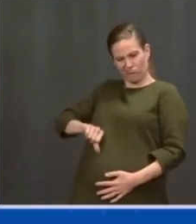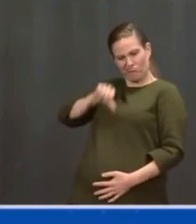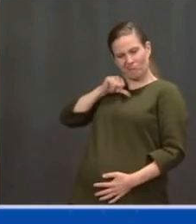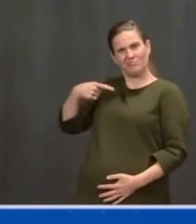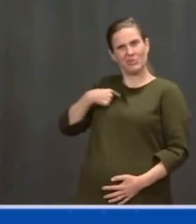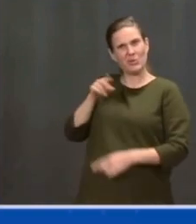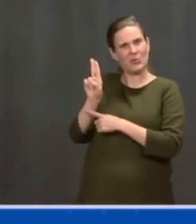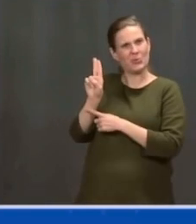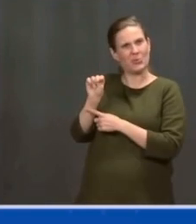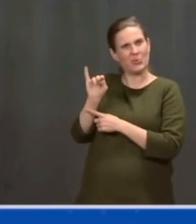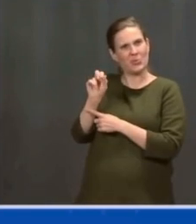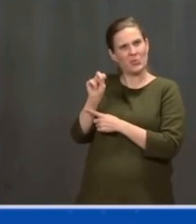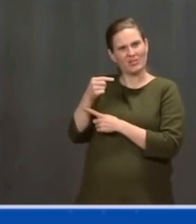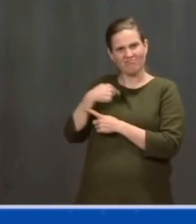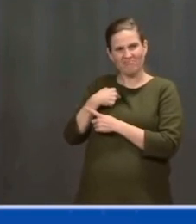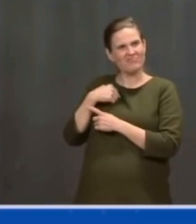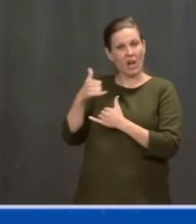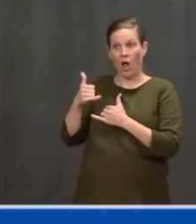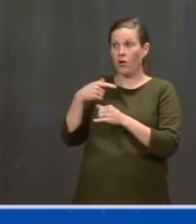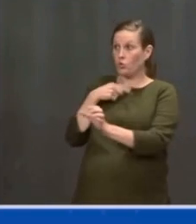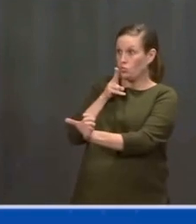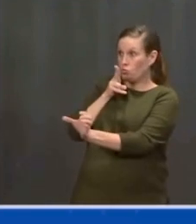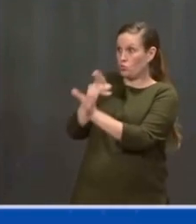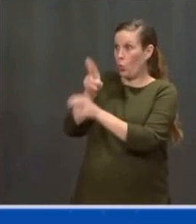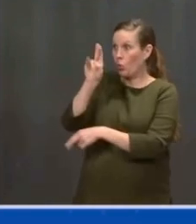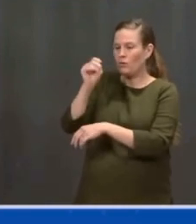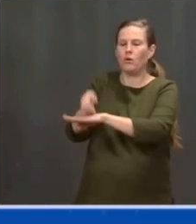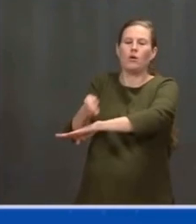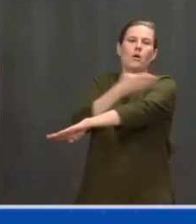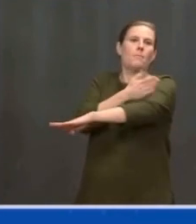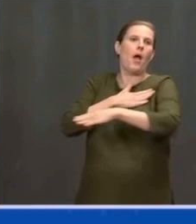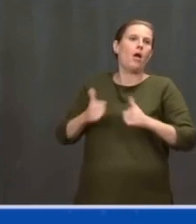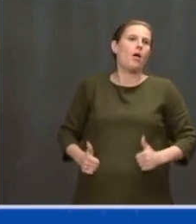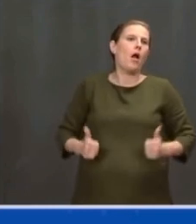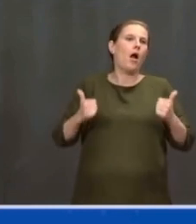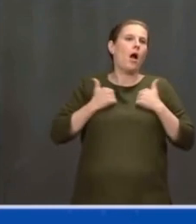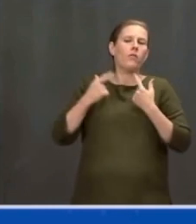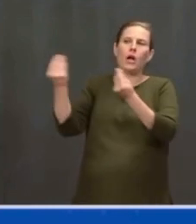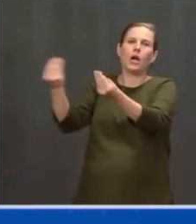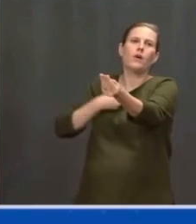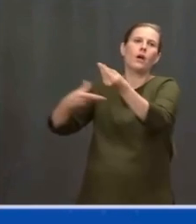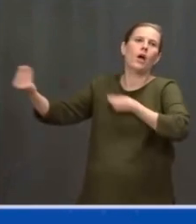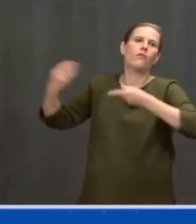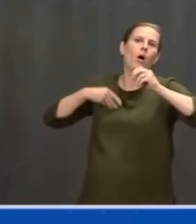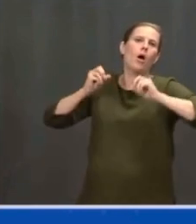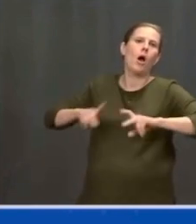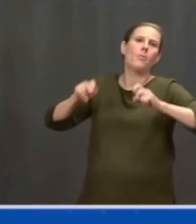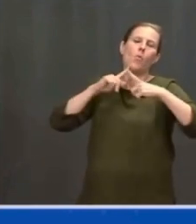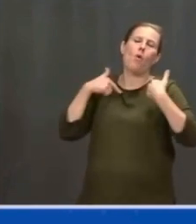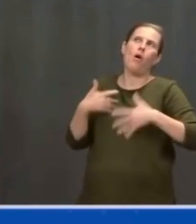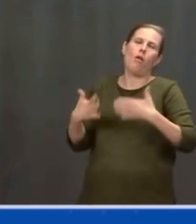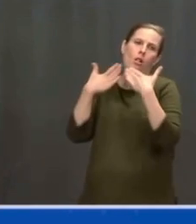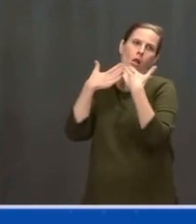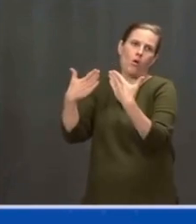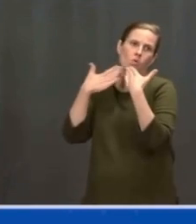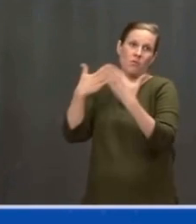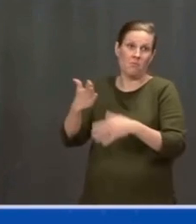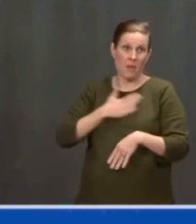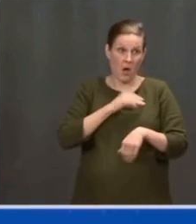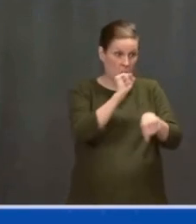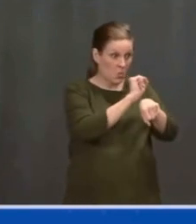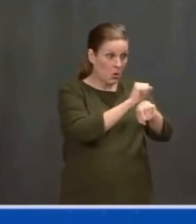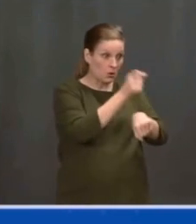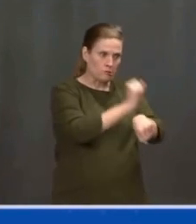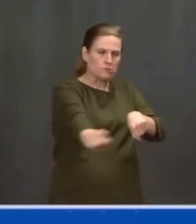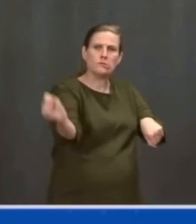gave me opportunities I could never have dreamed of. Being a line worker isn't always easy, but thanks to my union, I enjoy a great paycheck,